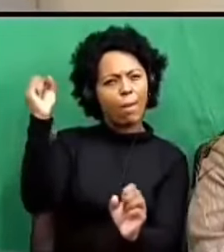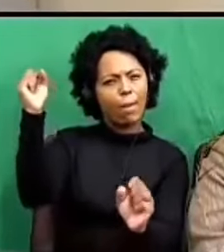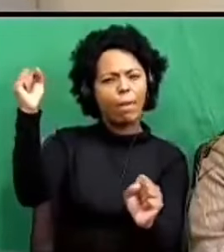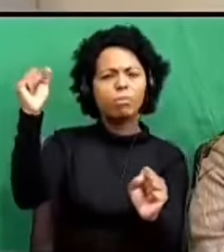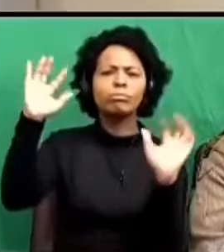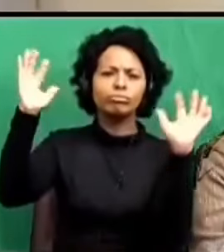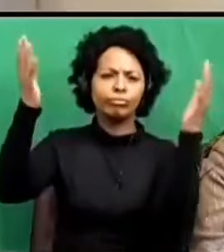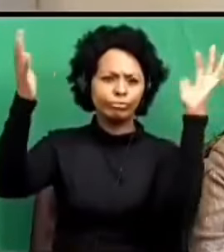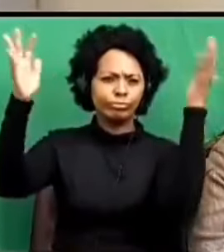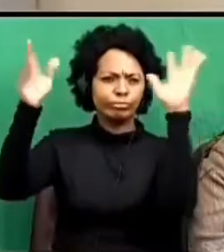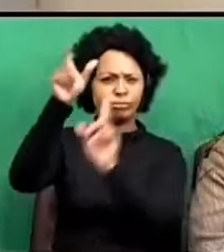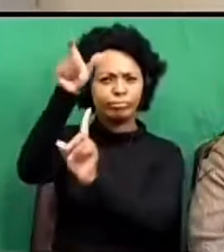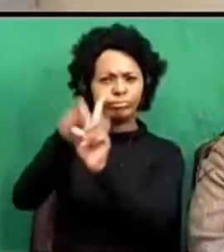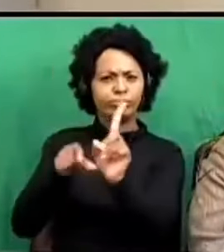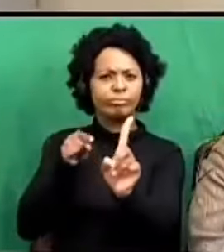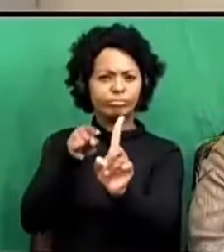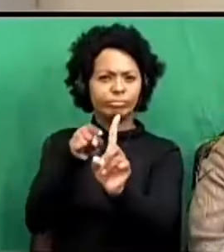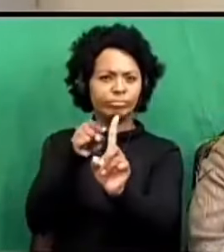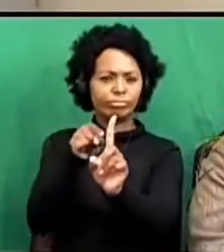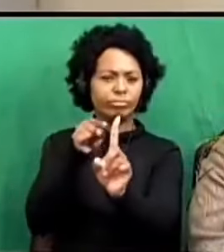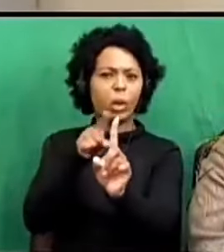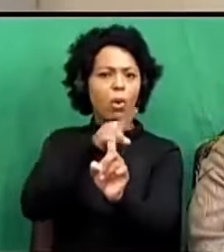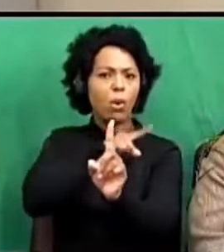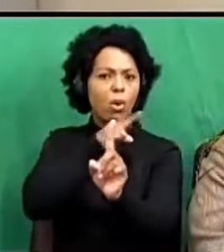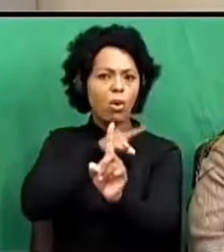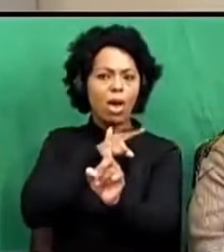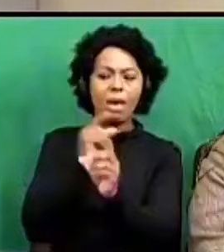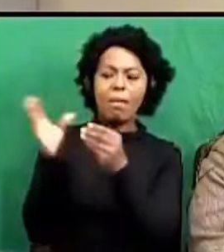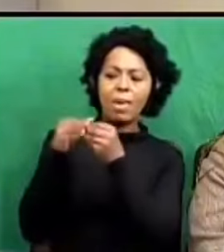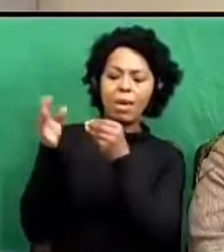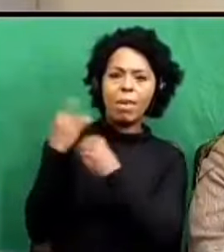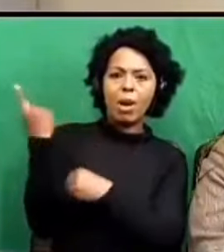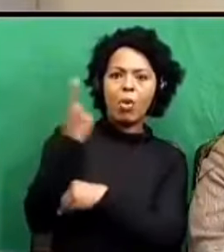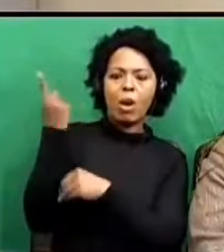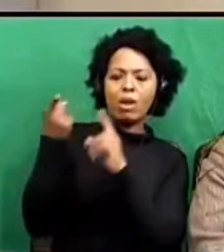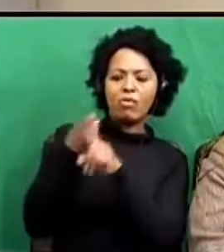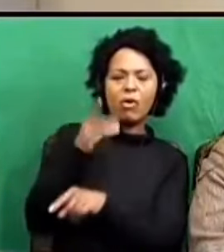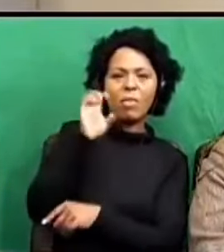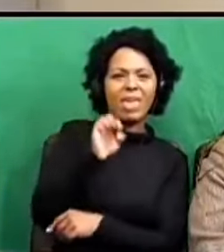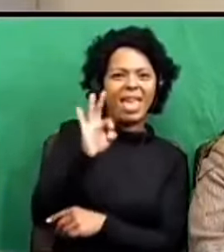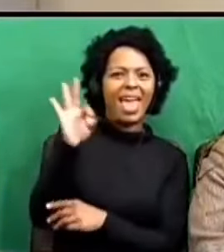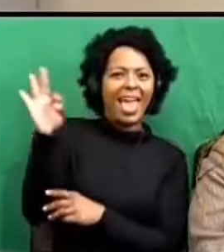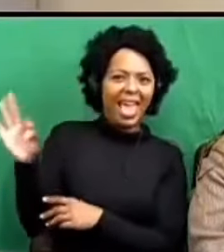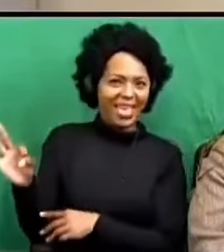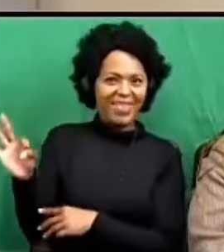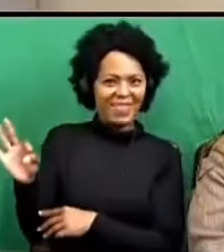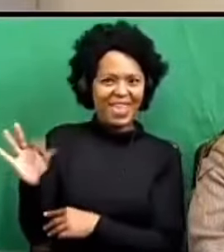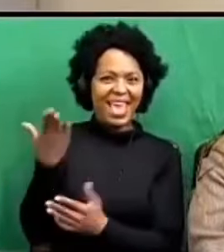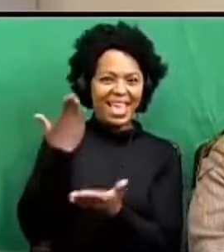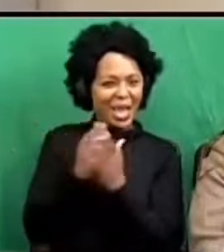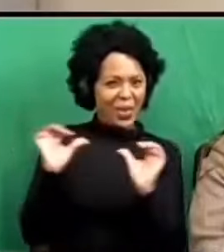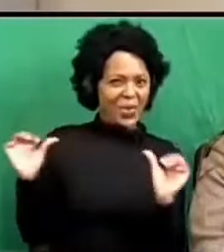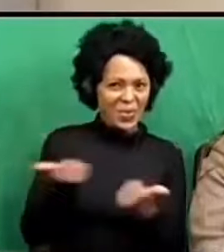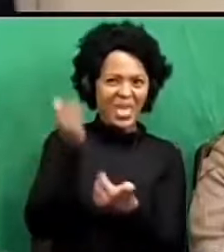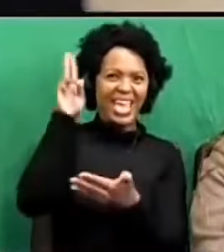her. At least now I know that there is one member in the EFF that can read. I thank you.